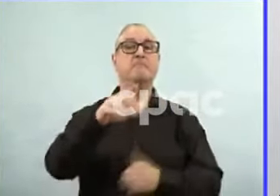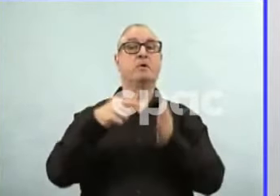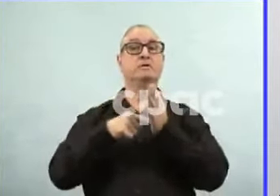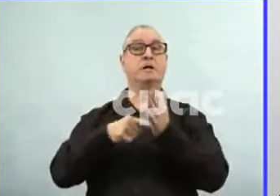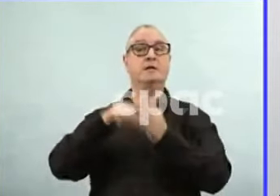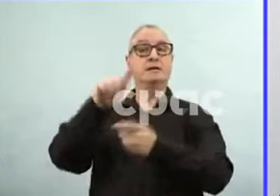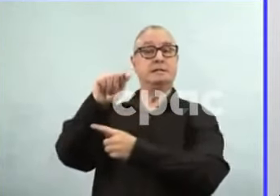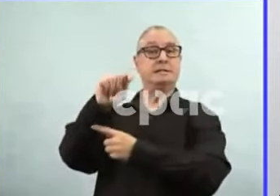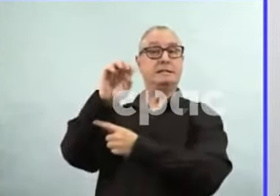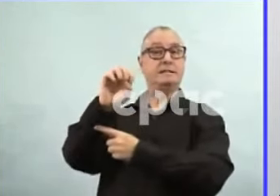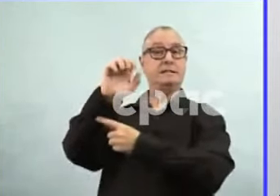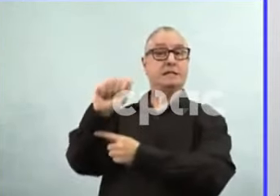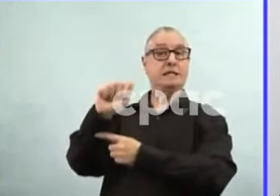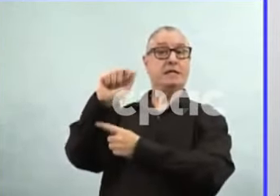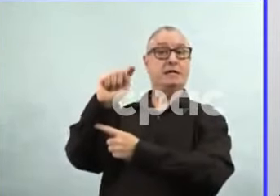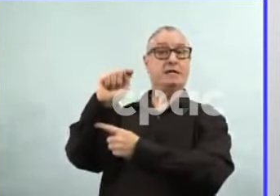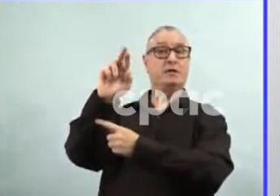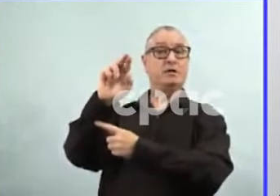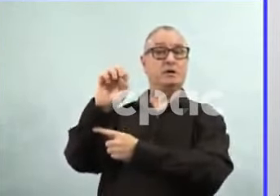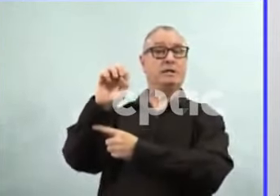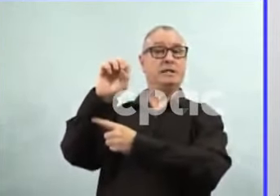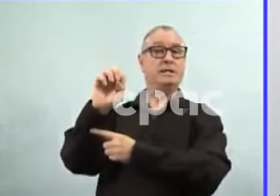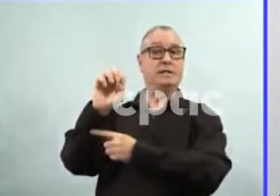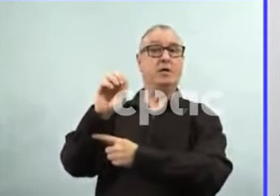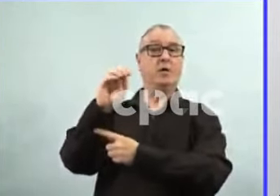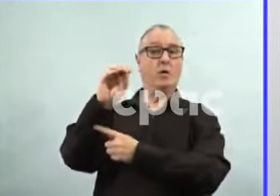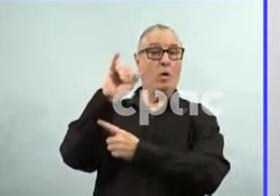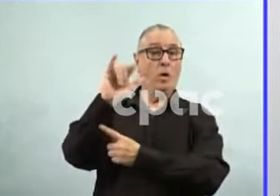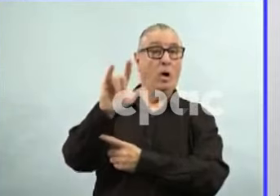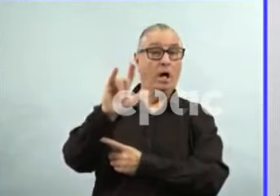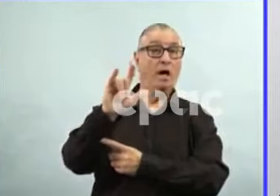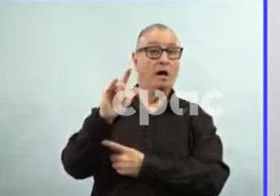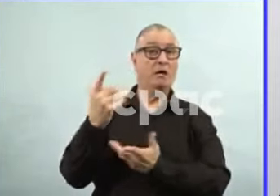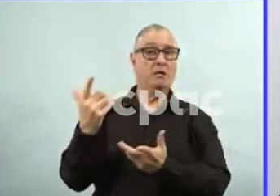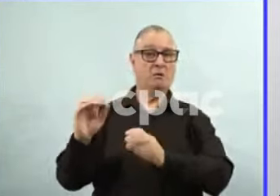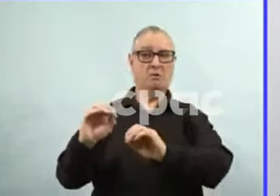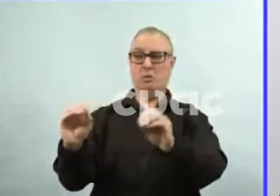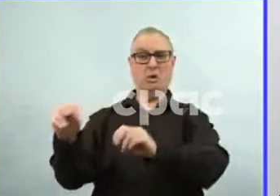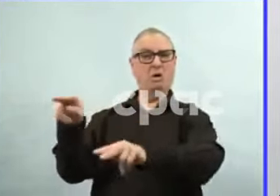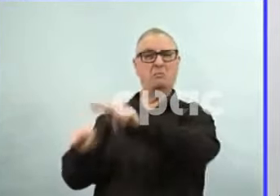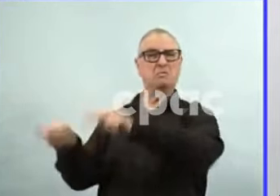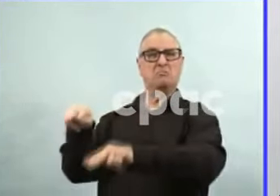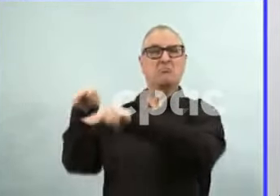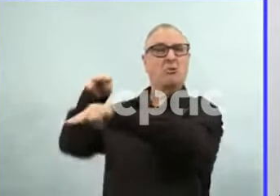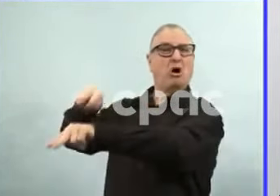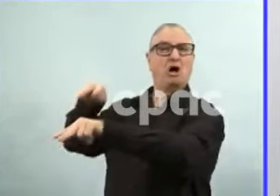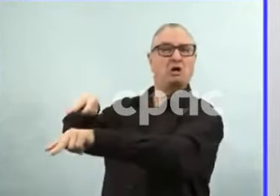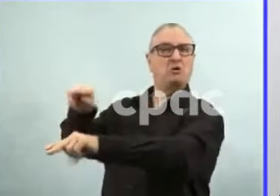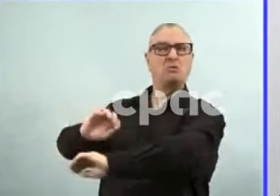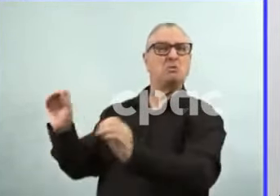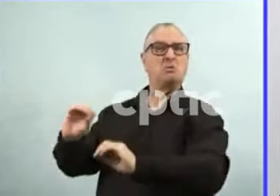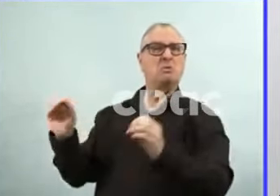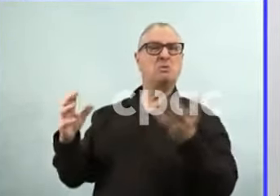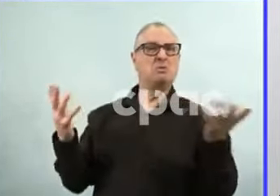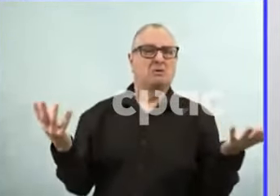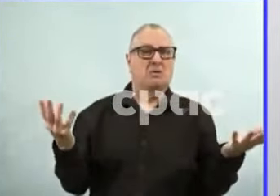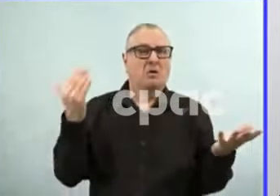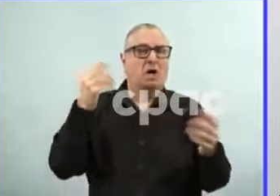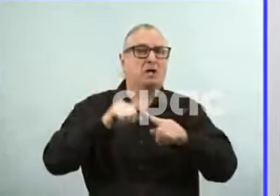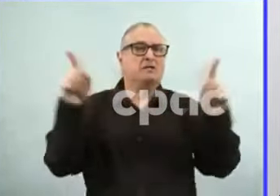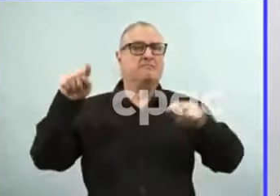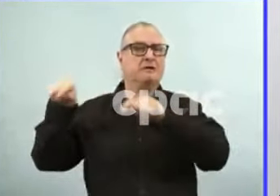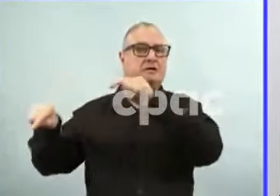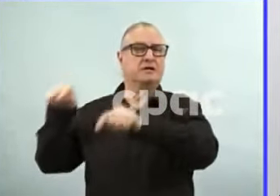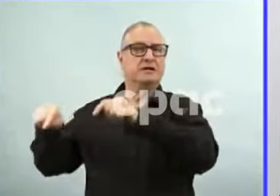harms were massive, this system should reassure Manitobans that if there's a new serious vaccine side effect, we will know